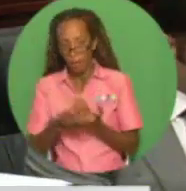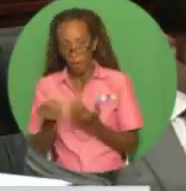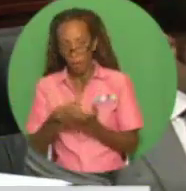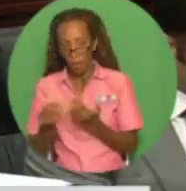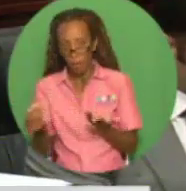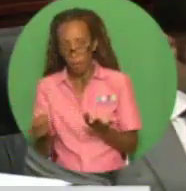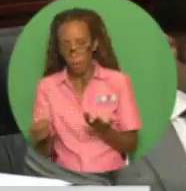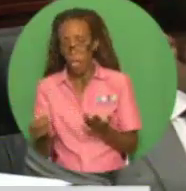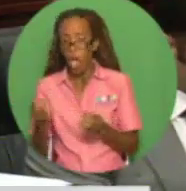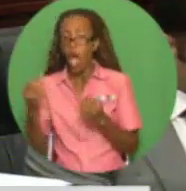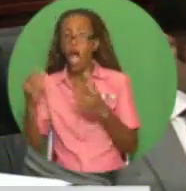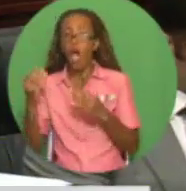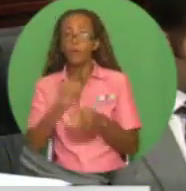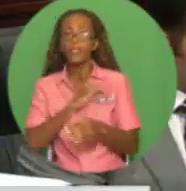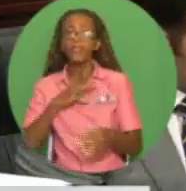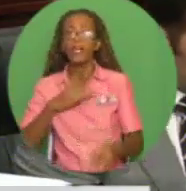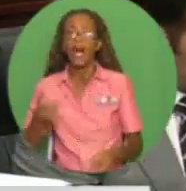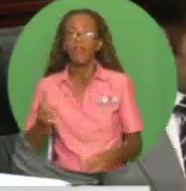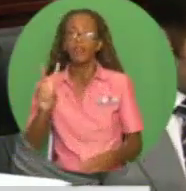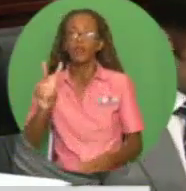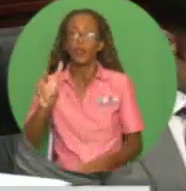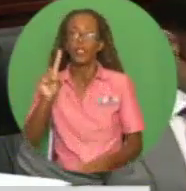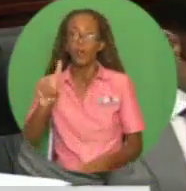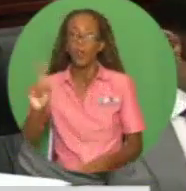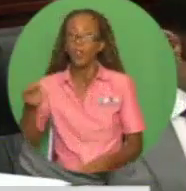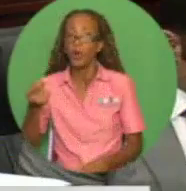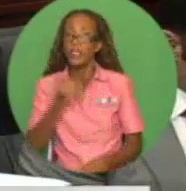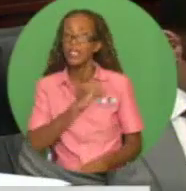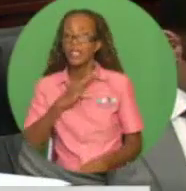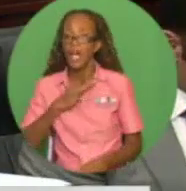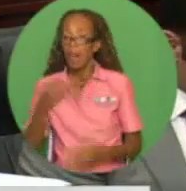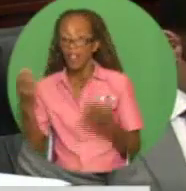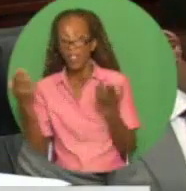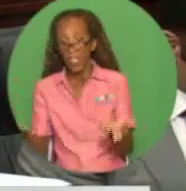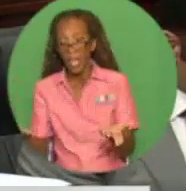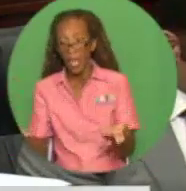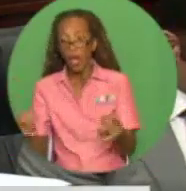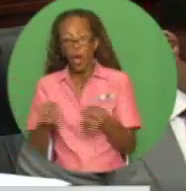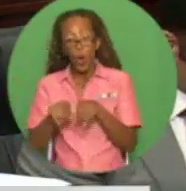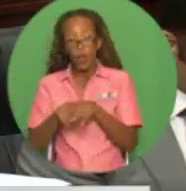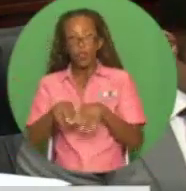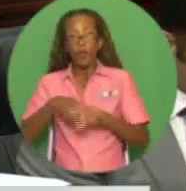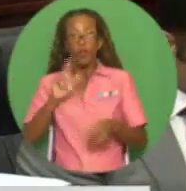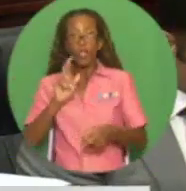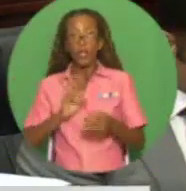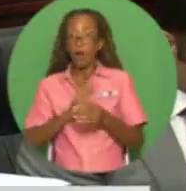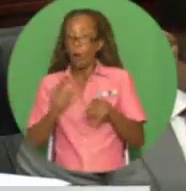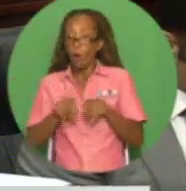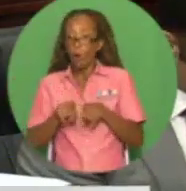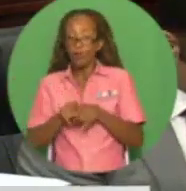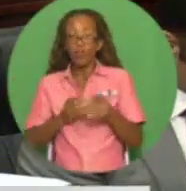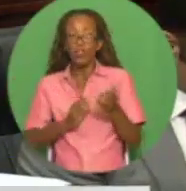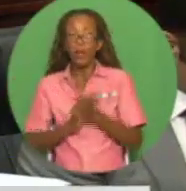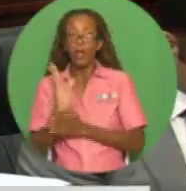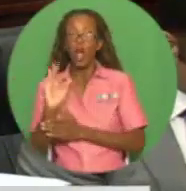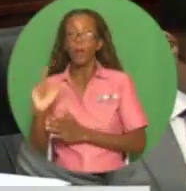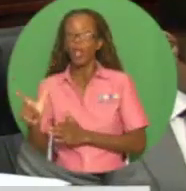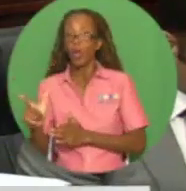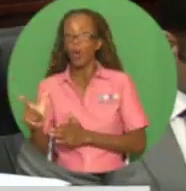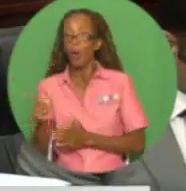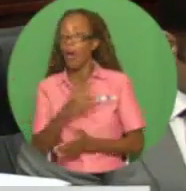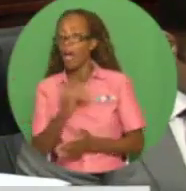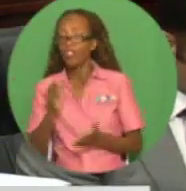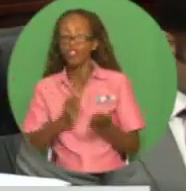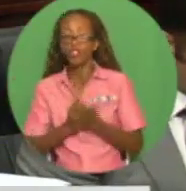21,000 present and past employees and their unmarried family members under the age of 21